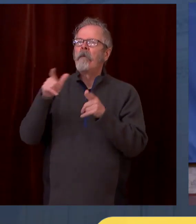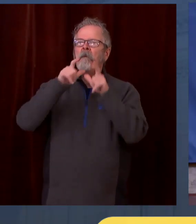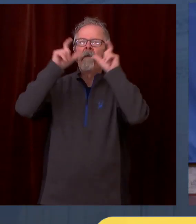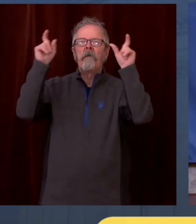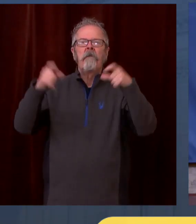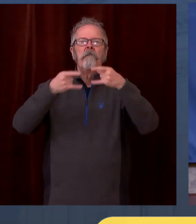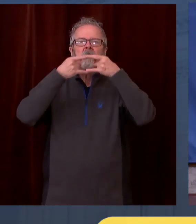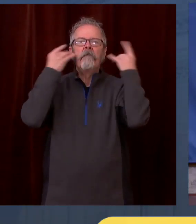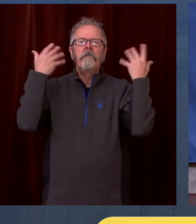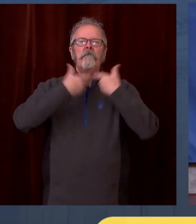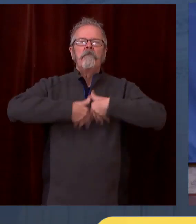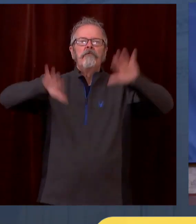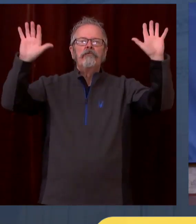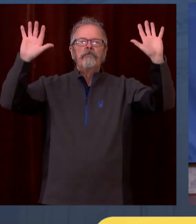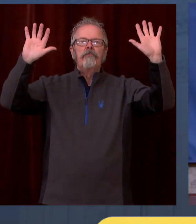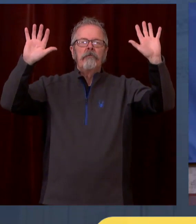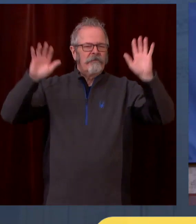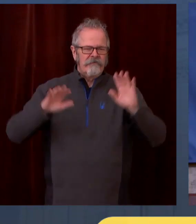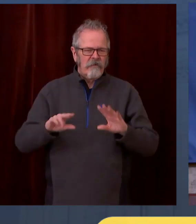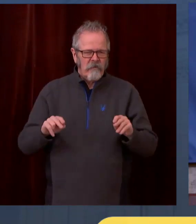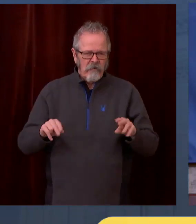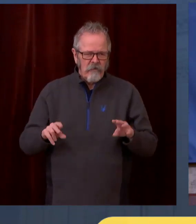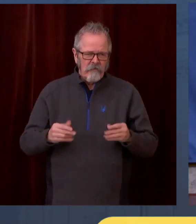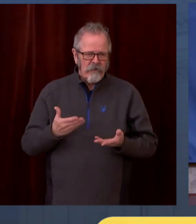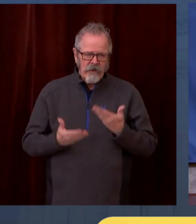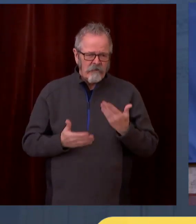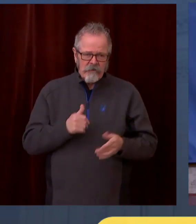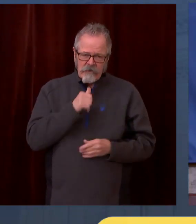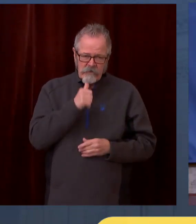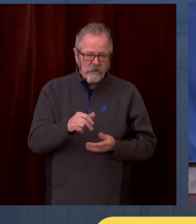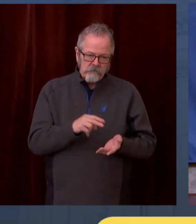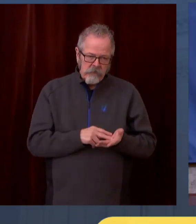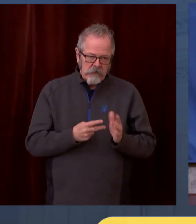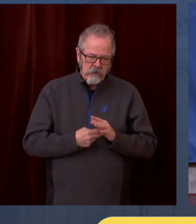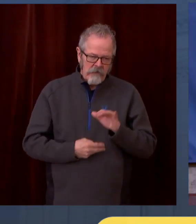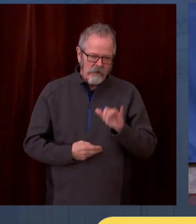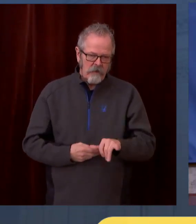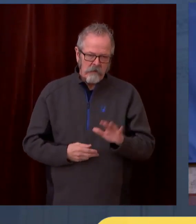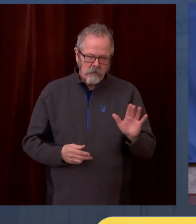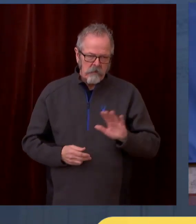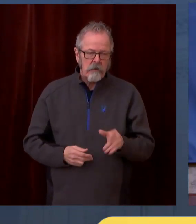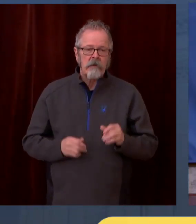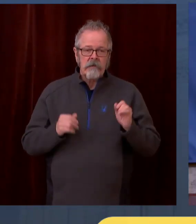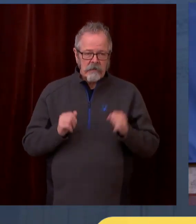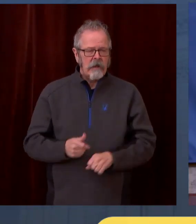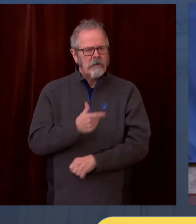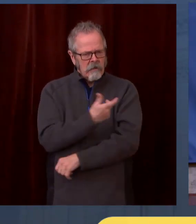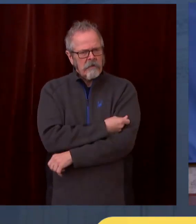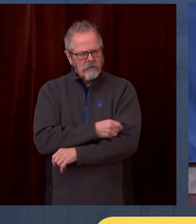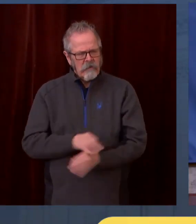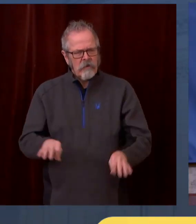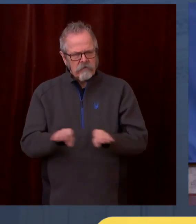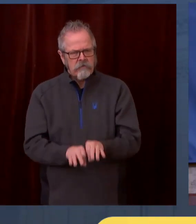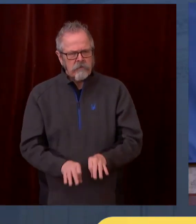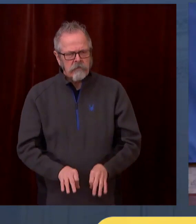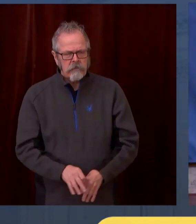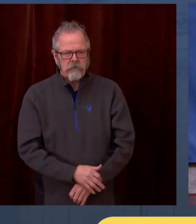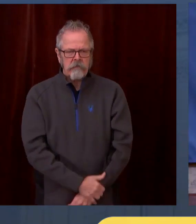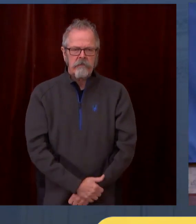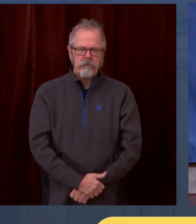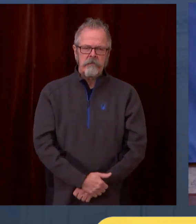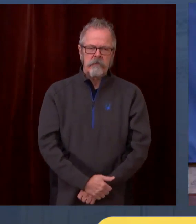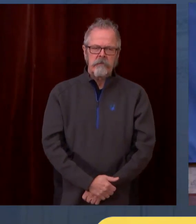for them. So I think it's unlikely it would be substantially before that. But if our vaccination rate